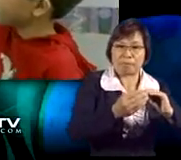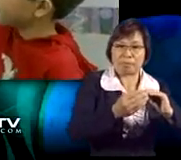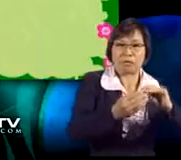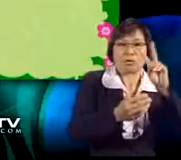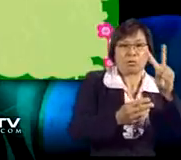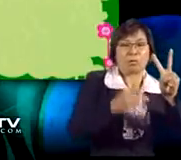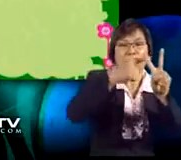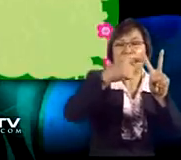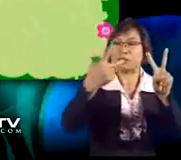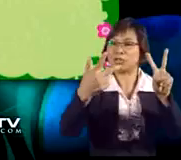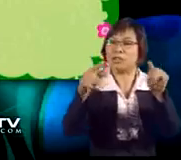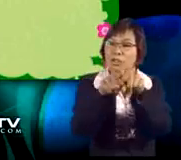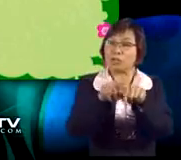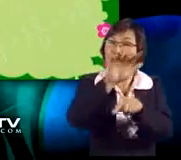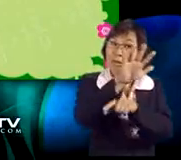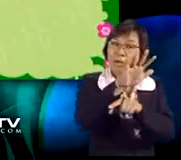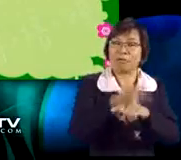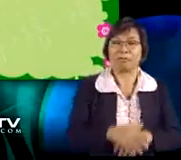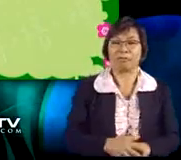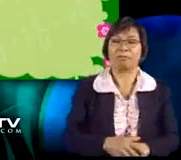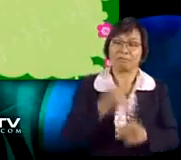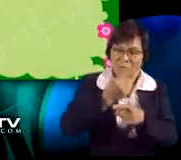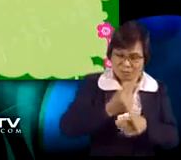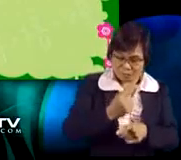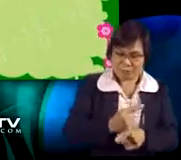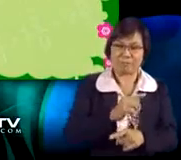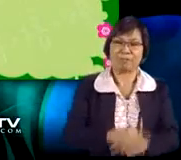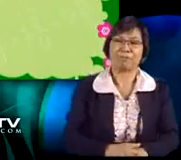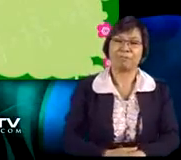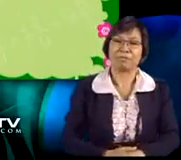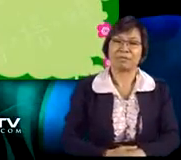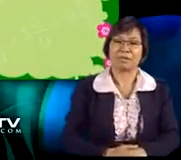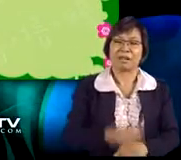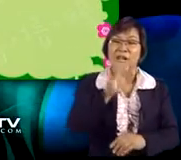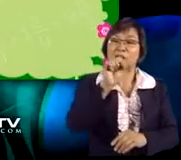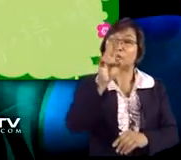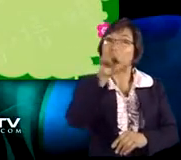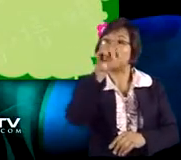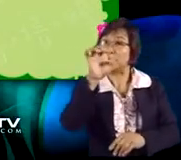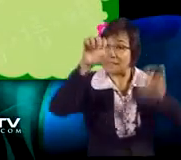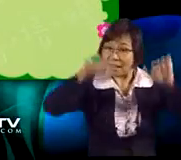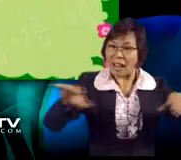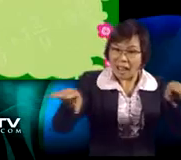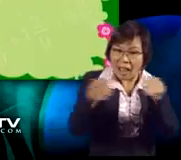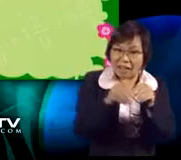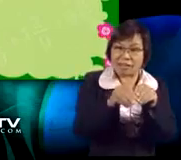whole numbers. 2 plus 3 equals 5. Correct.